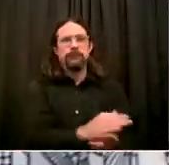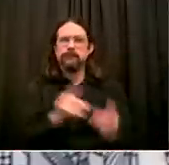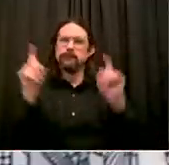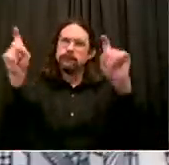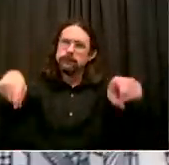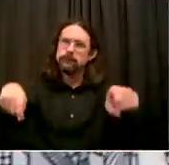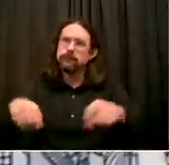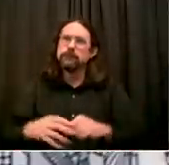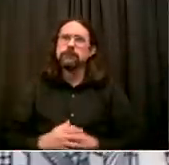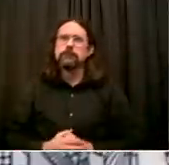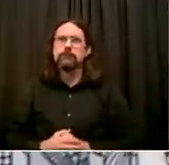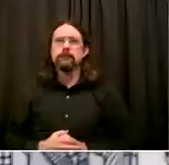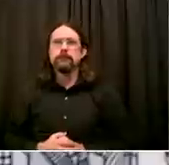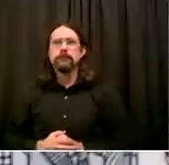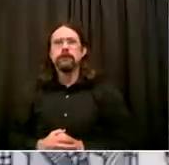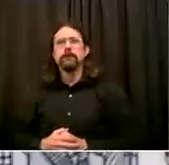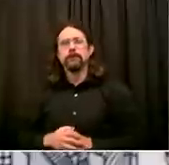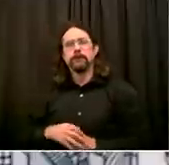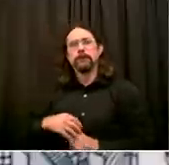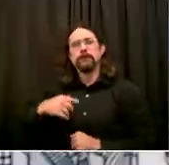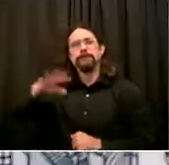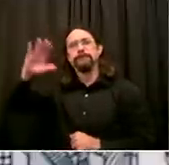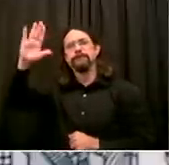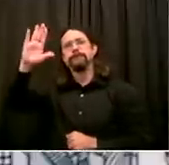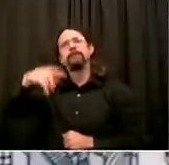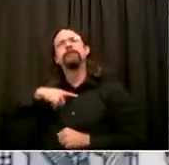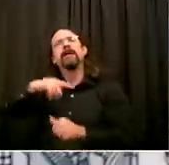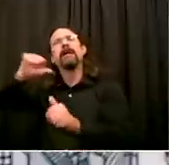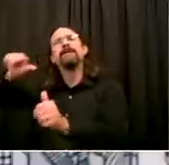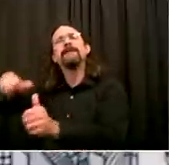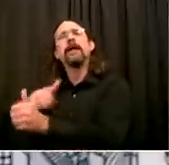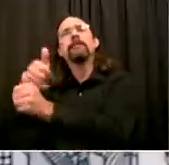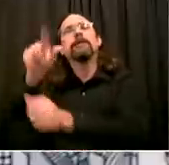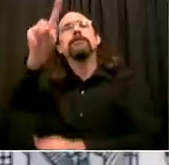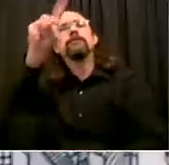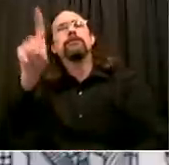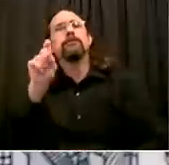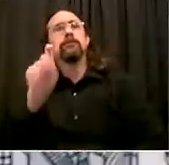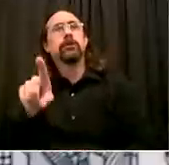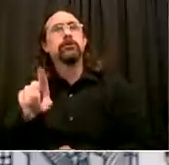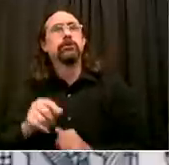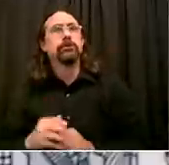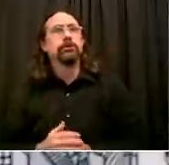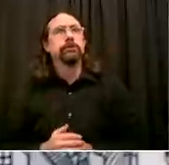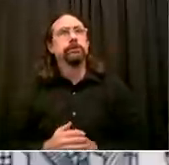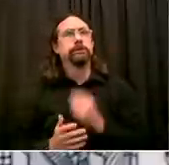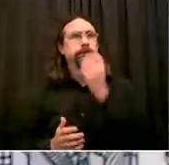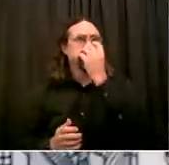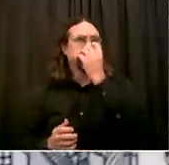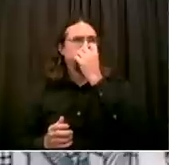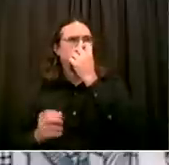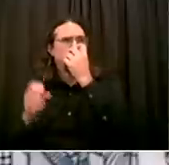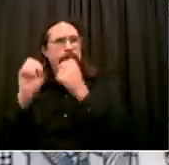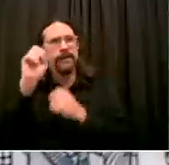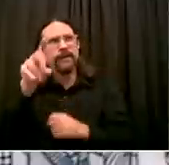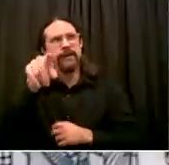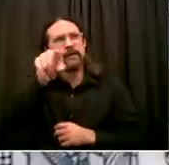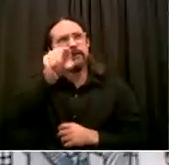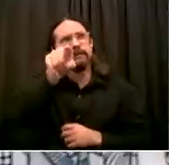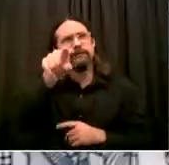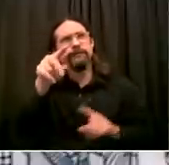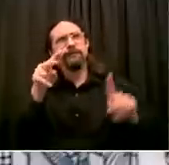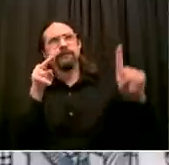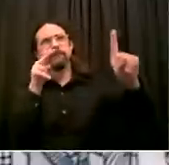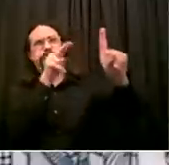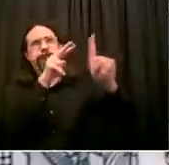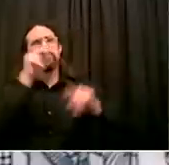this is hurting your efforts and distracting from what the city and the state should be focused on right now? Again,